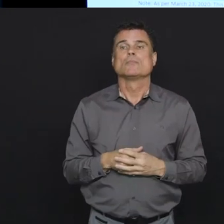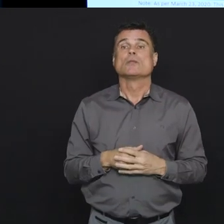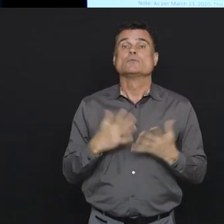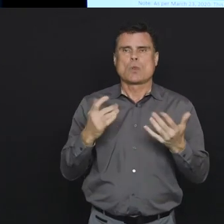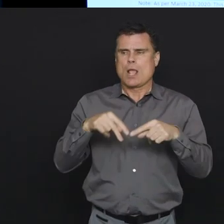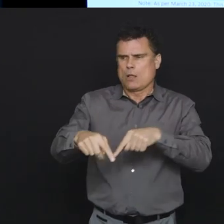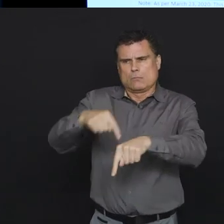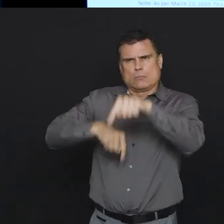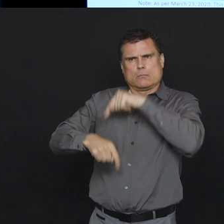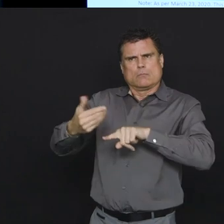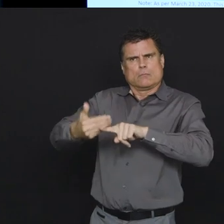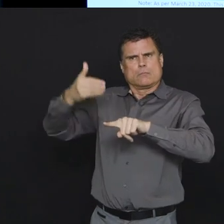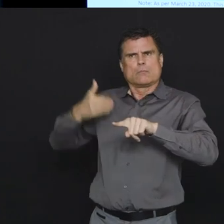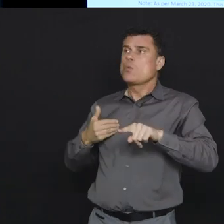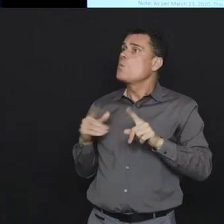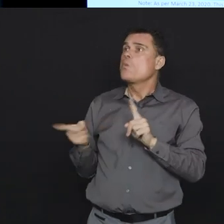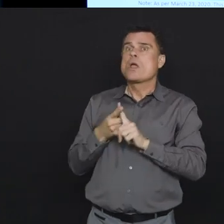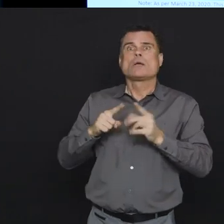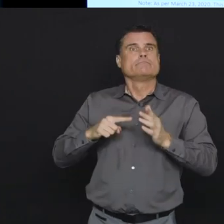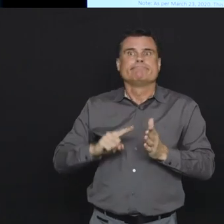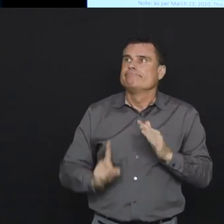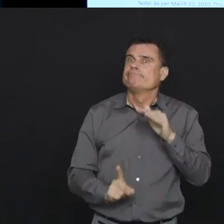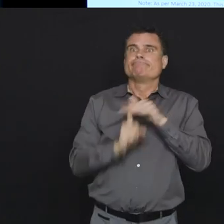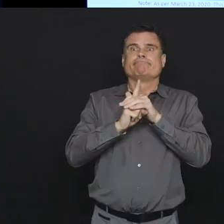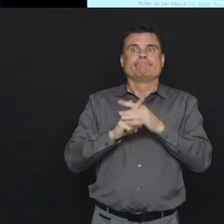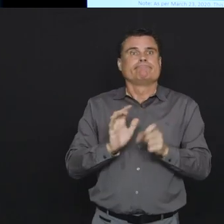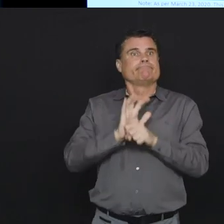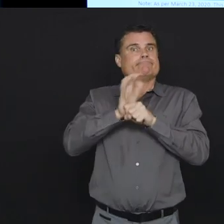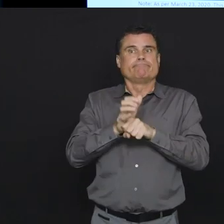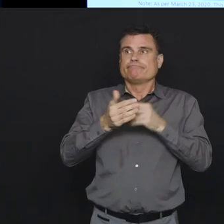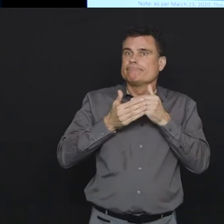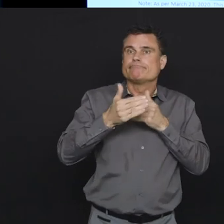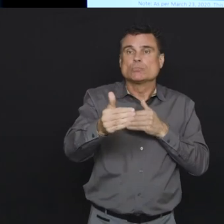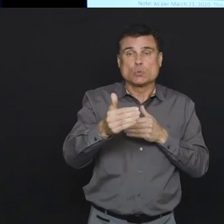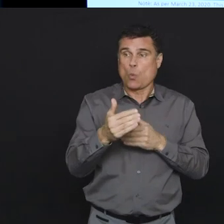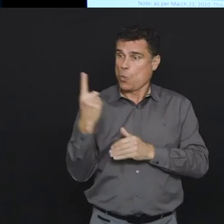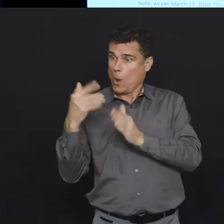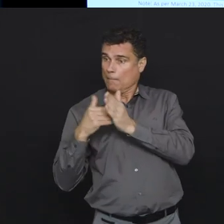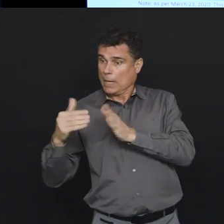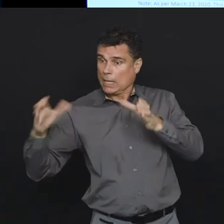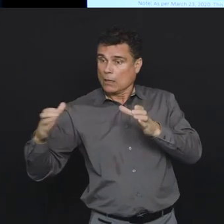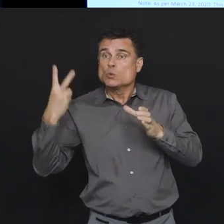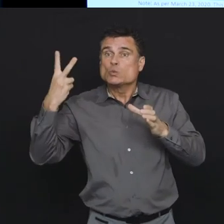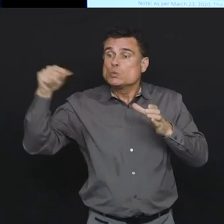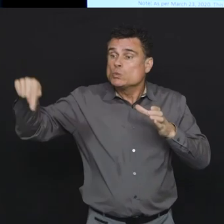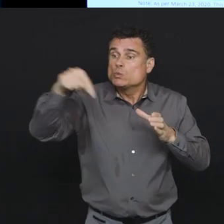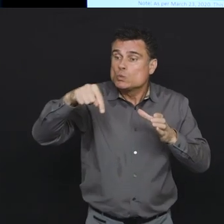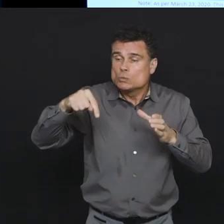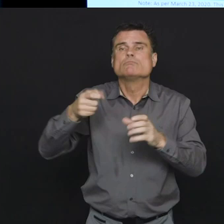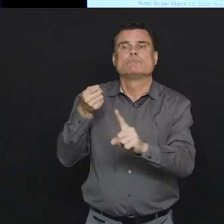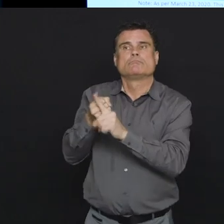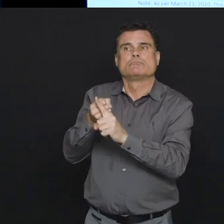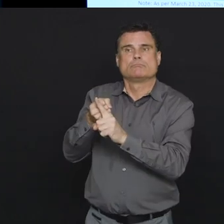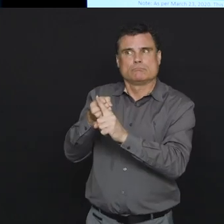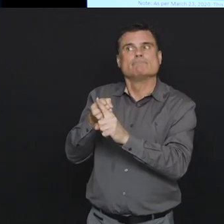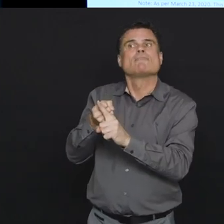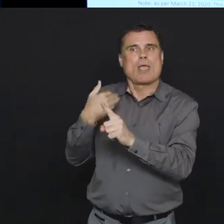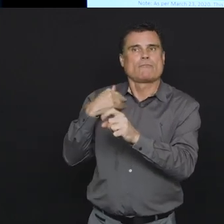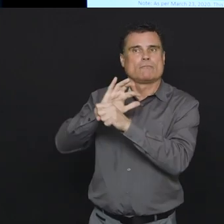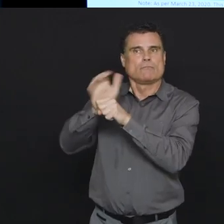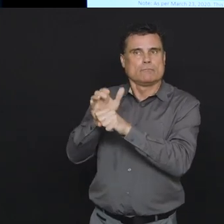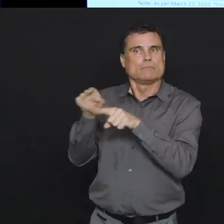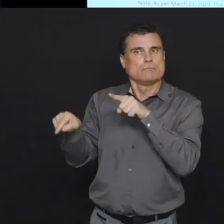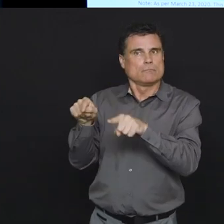everybody back to when they first hit the rate of two per per million population and so for BC